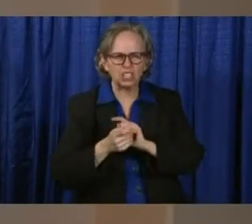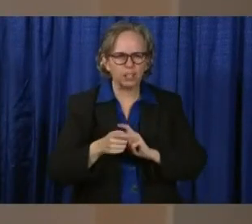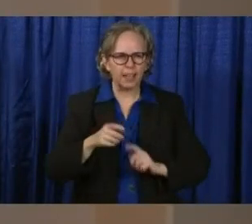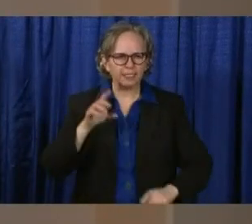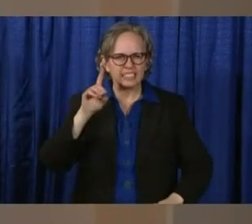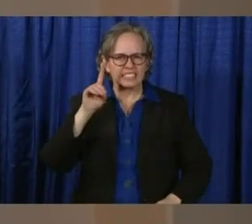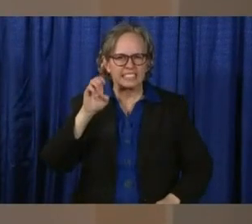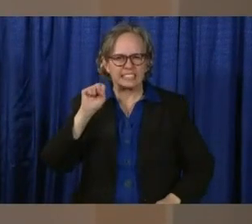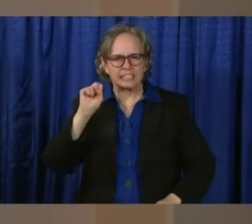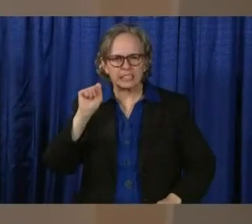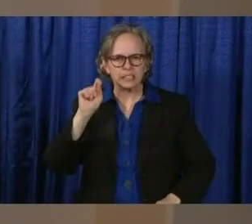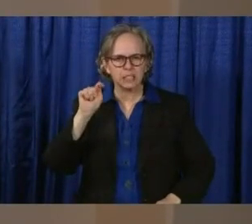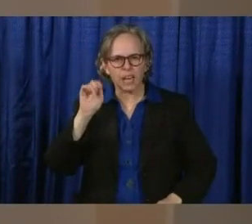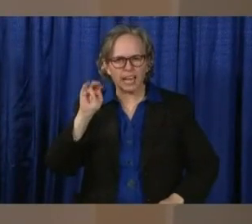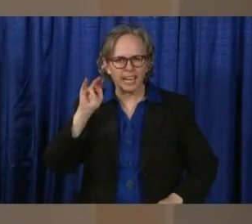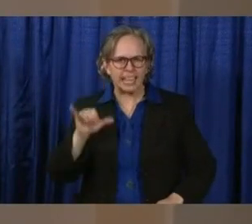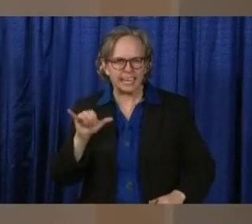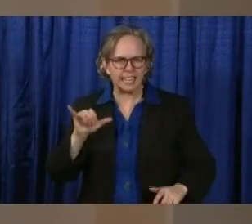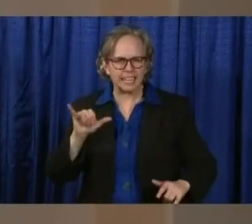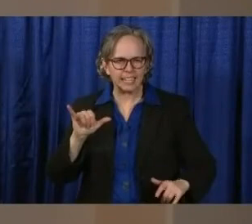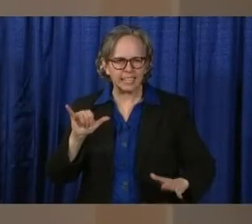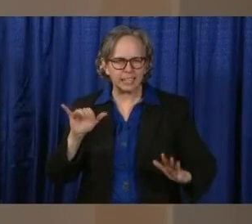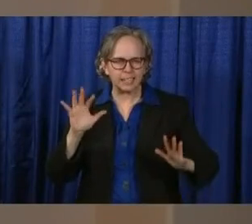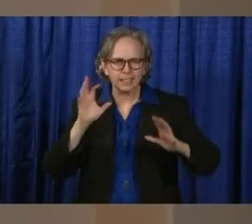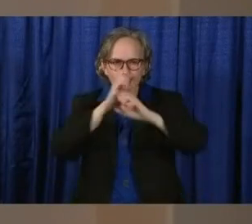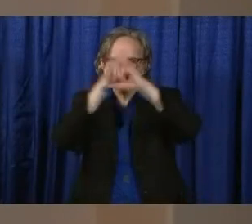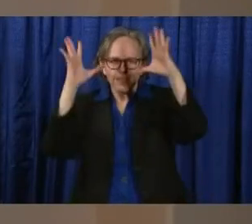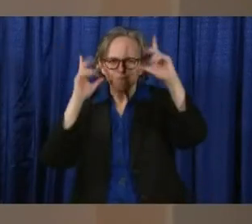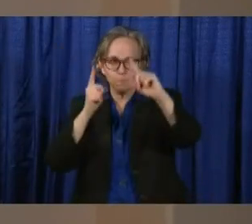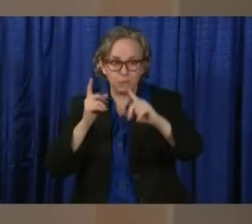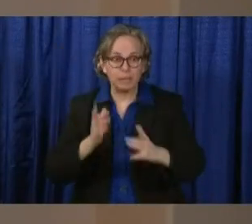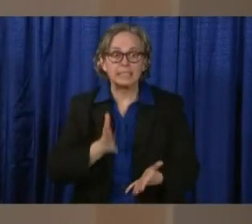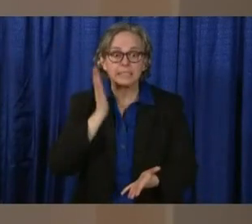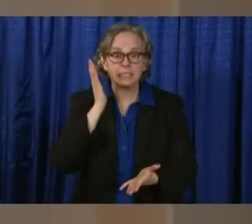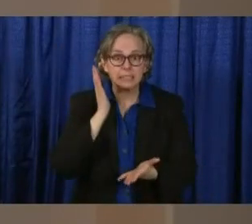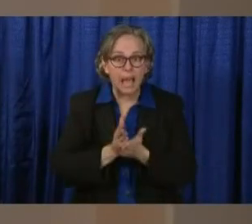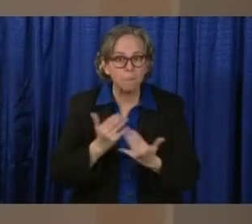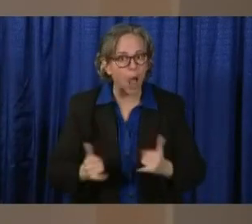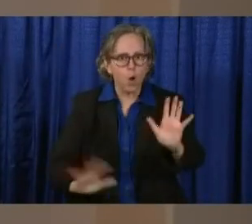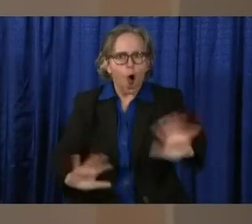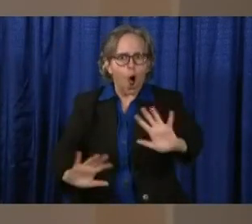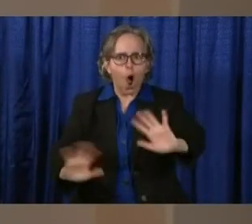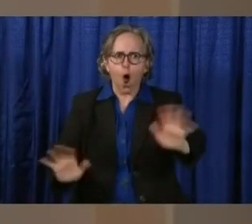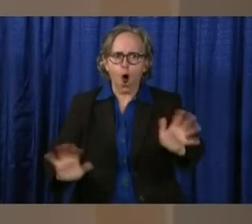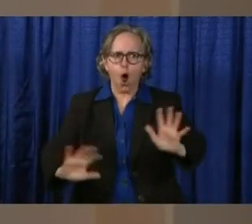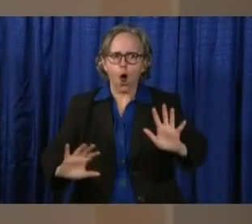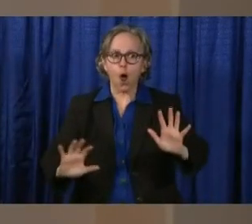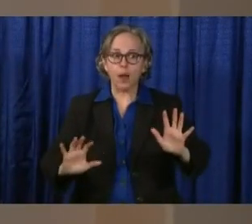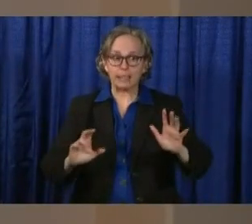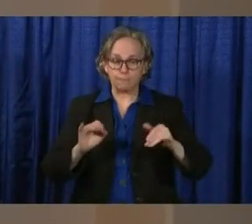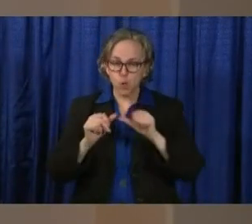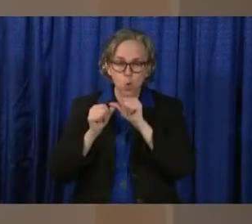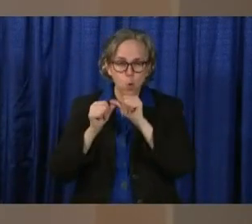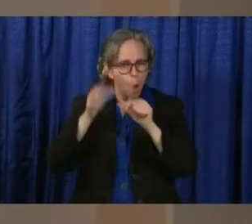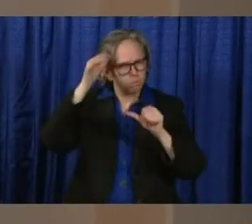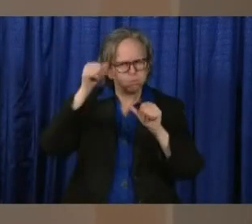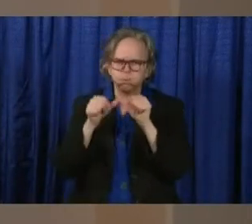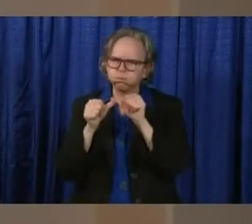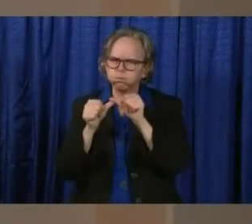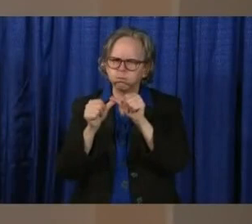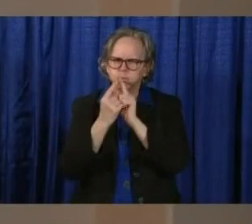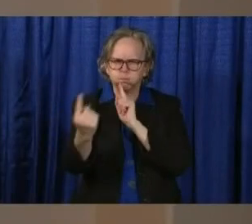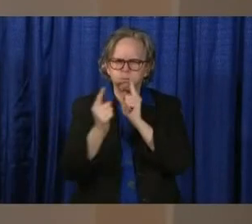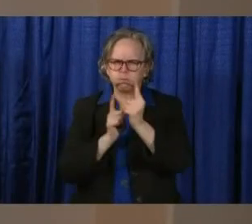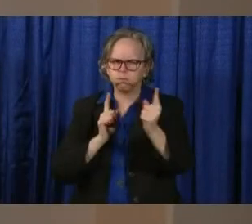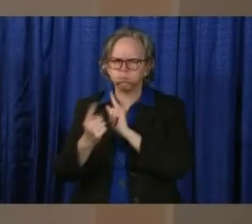this doesn't mean we should let up a bit. This means if you stick to this and we see this through, we're going to come out the other side stronger. And